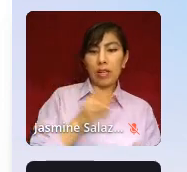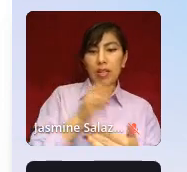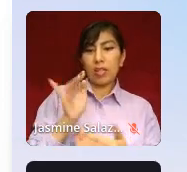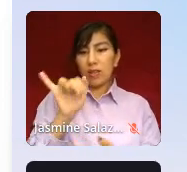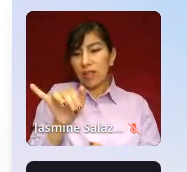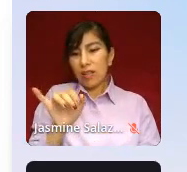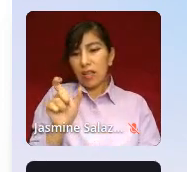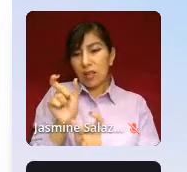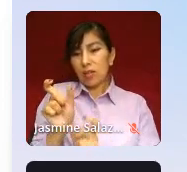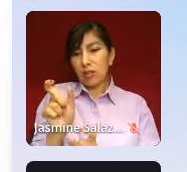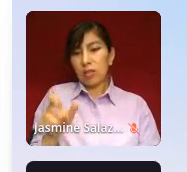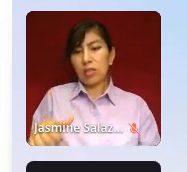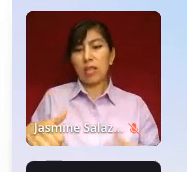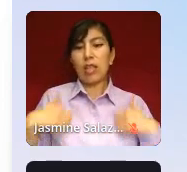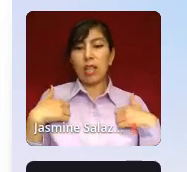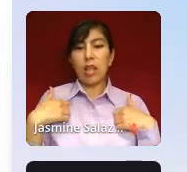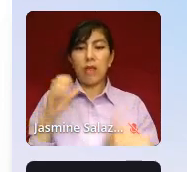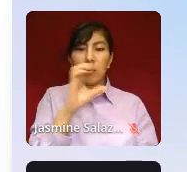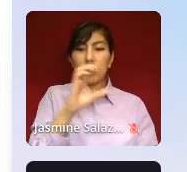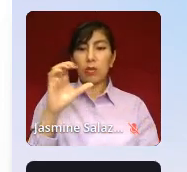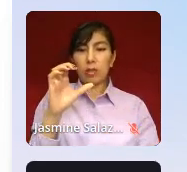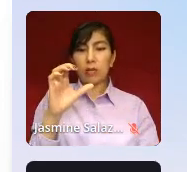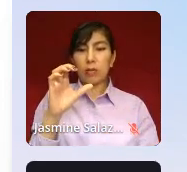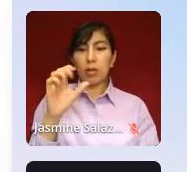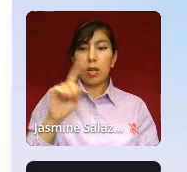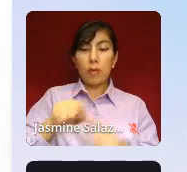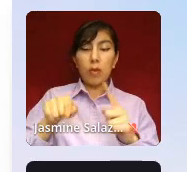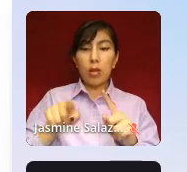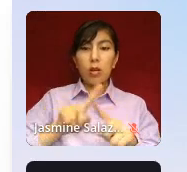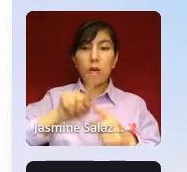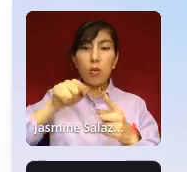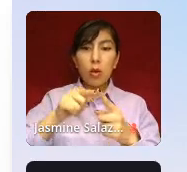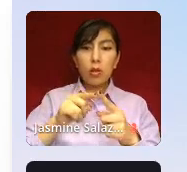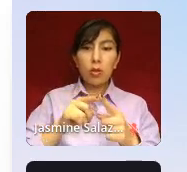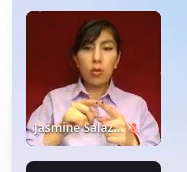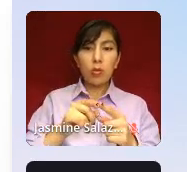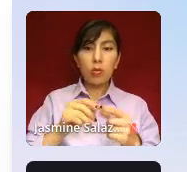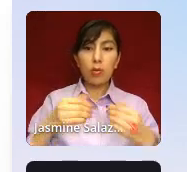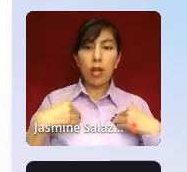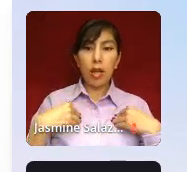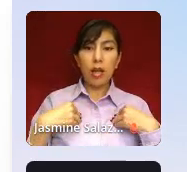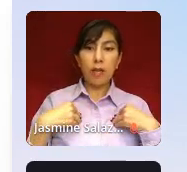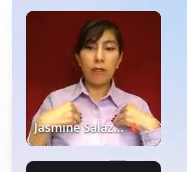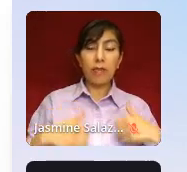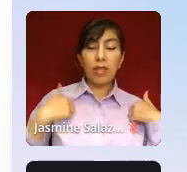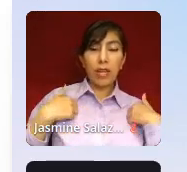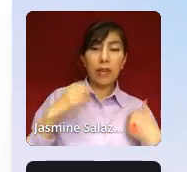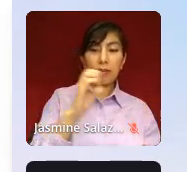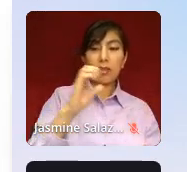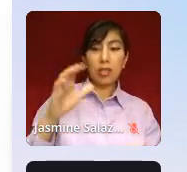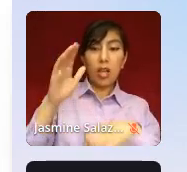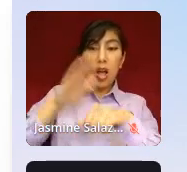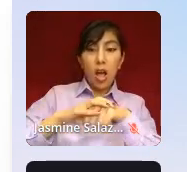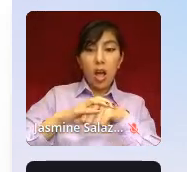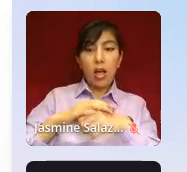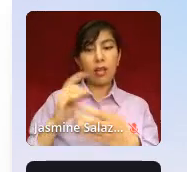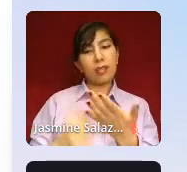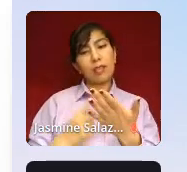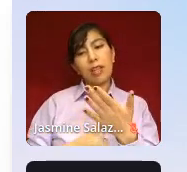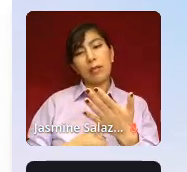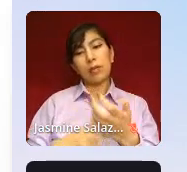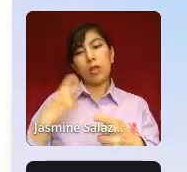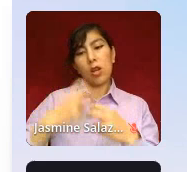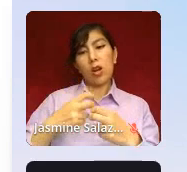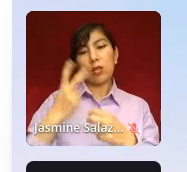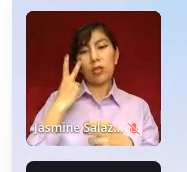captioning. Just know that when you turn on your live closed captioning, it's sometimes difficult to see all of the